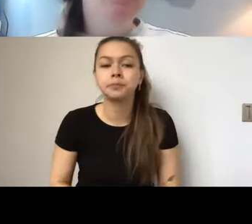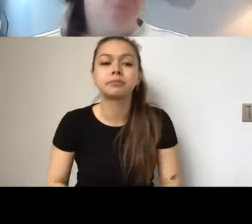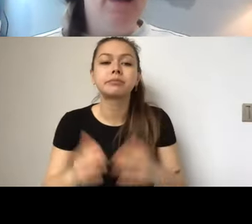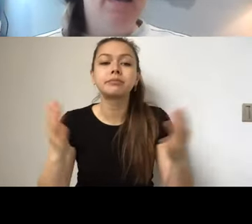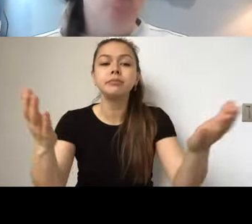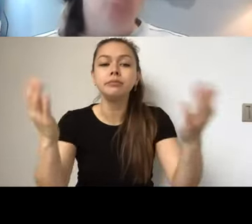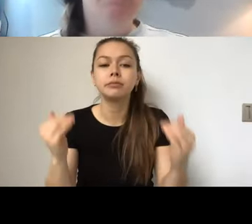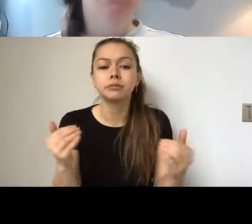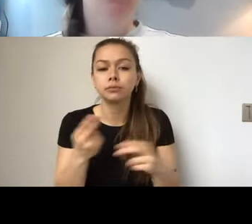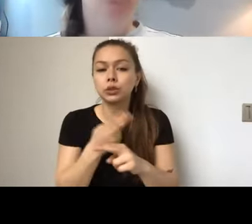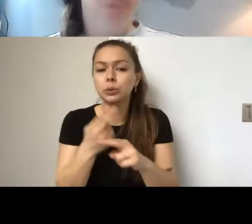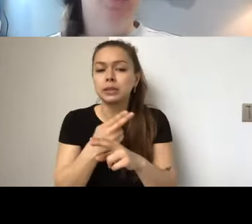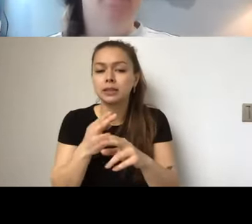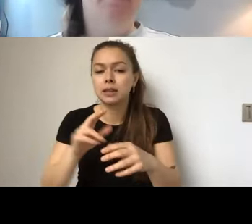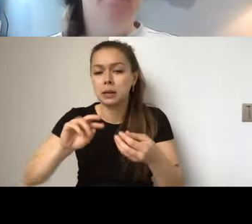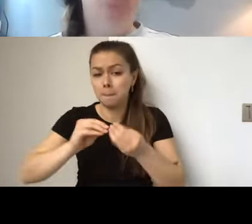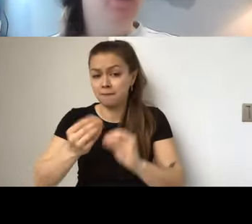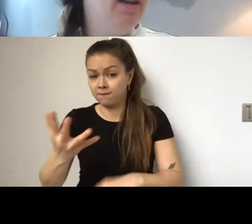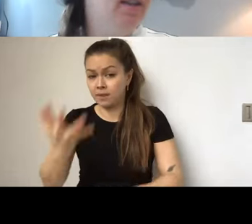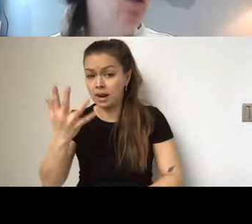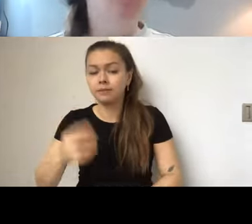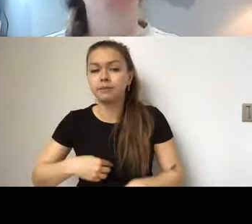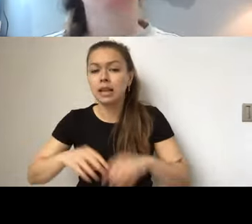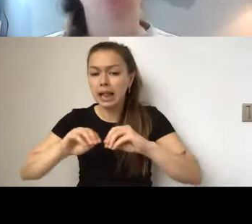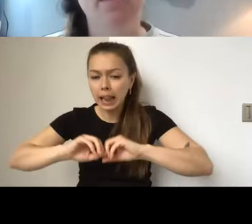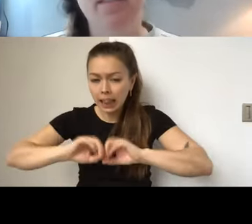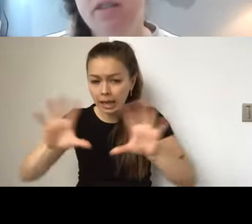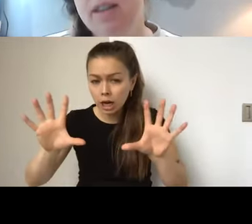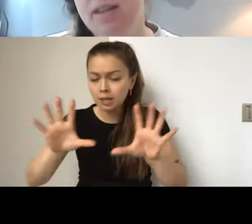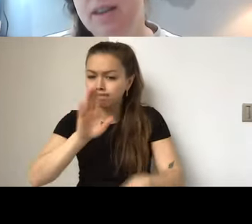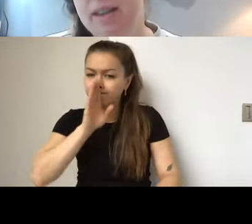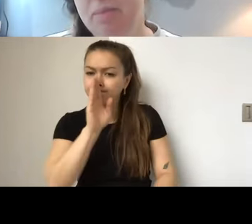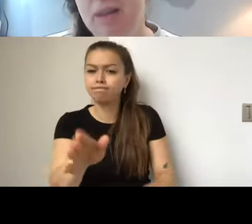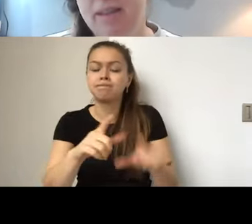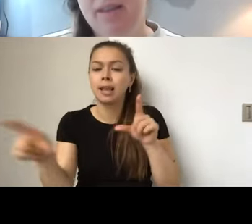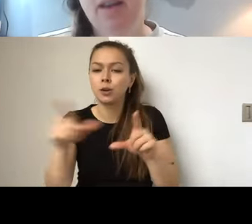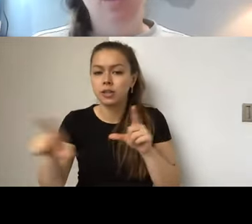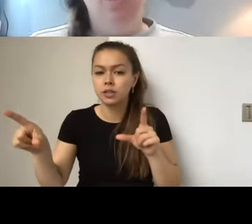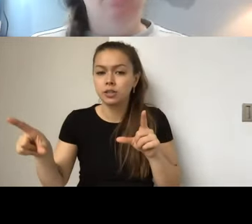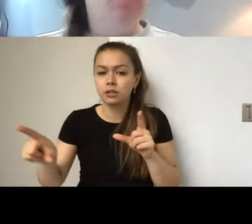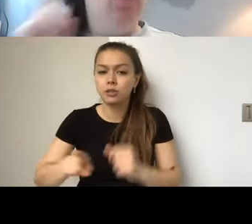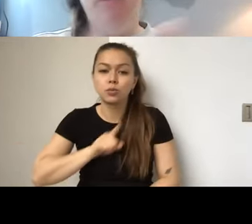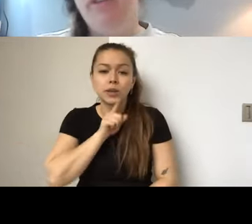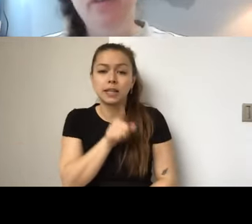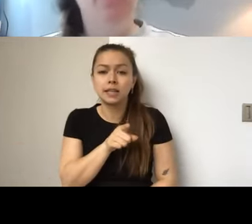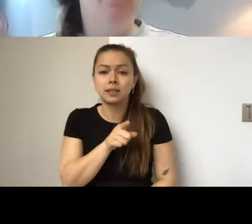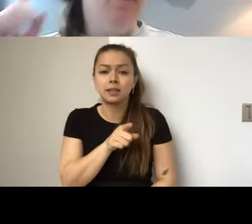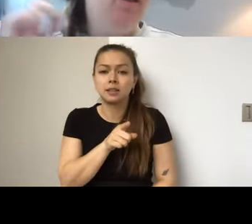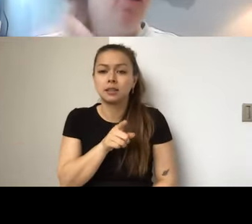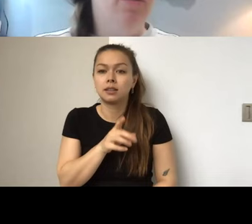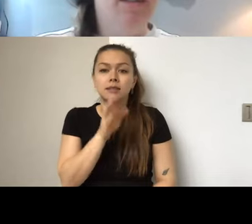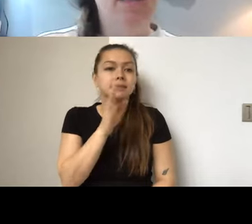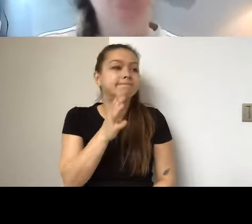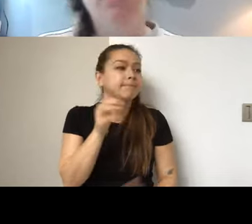this grant is open to to organizations from across the artistic disciplines. So you're a theater